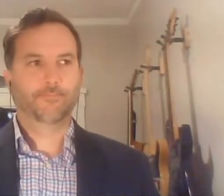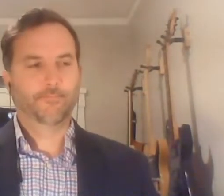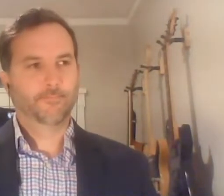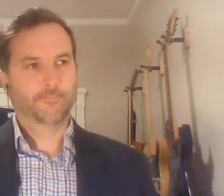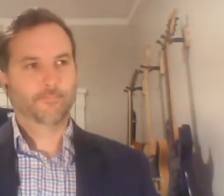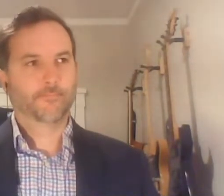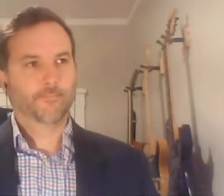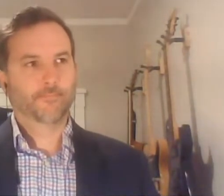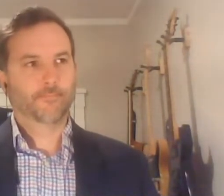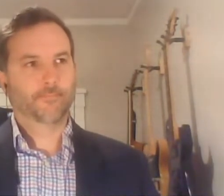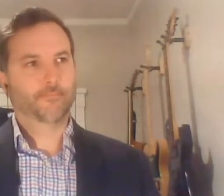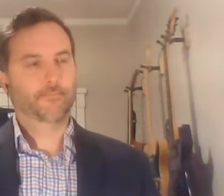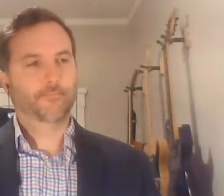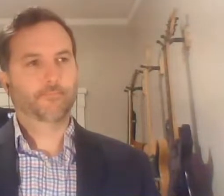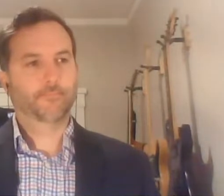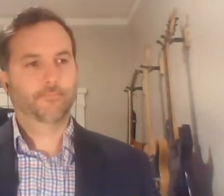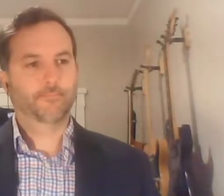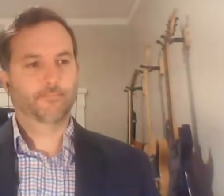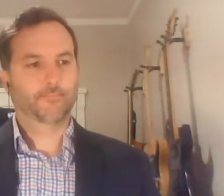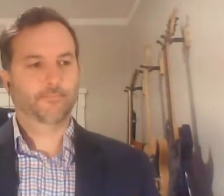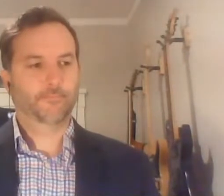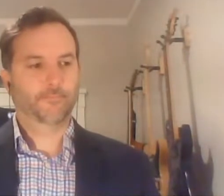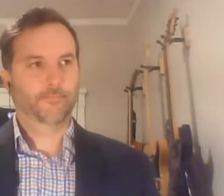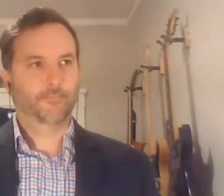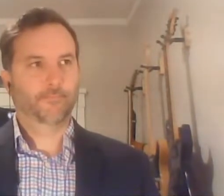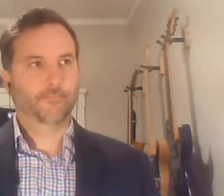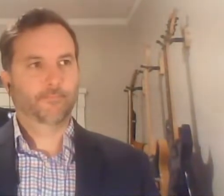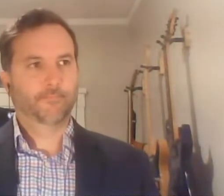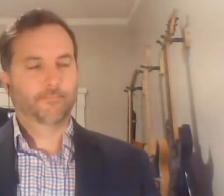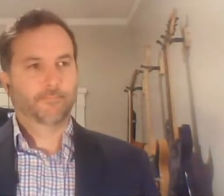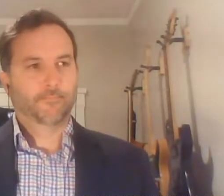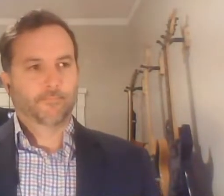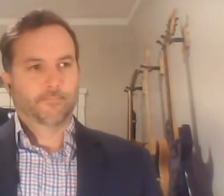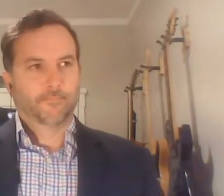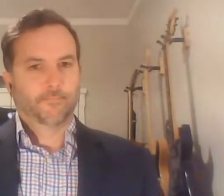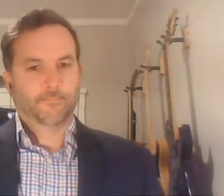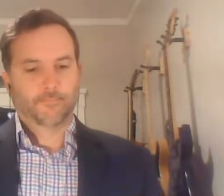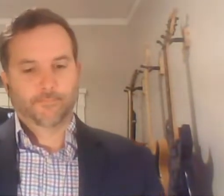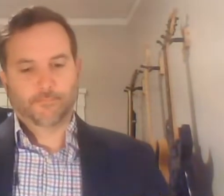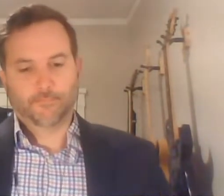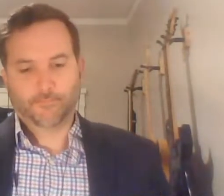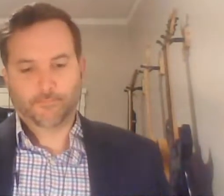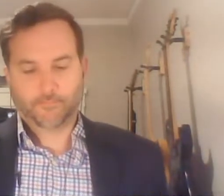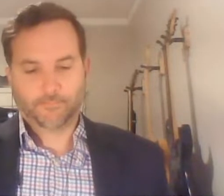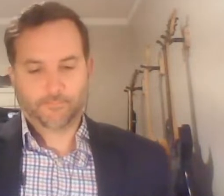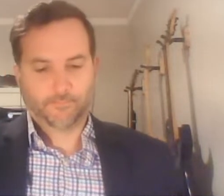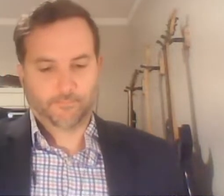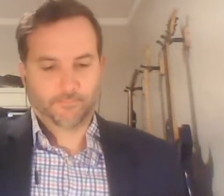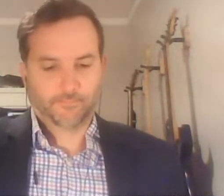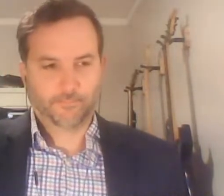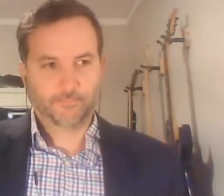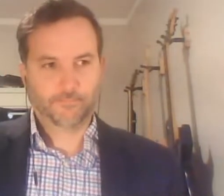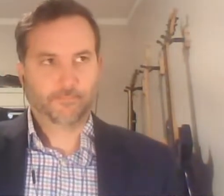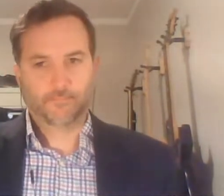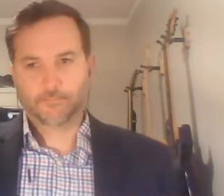vigorous and effective law enforcement, advances consumers' interests by sharing its expertise with federal and state legislatures